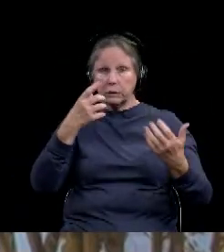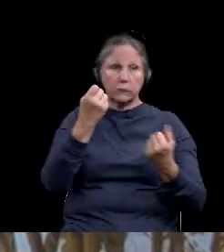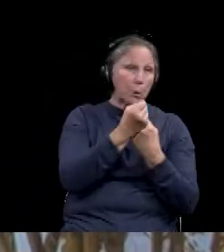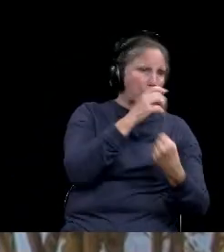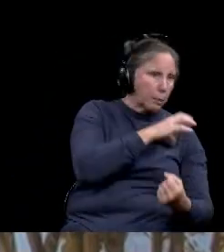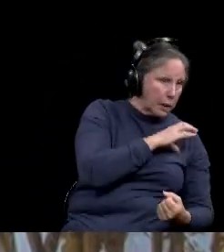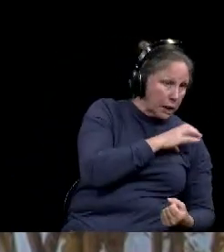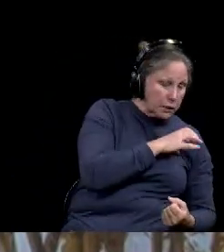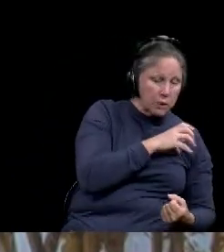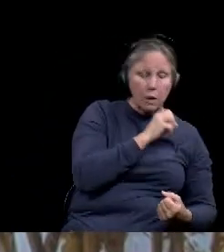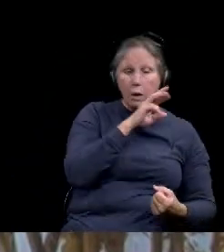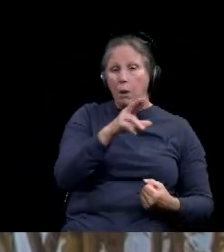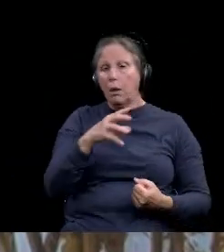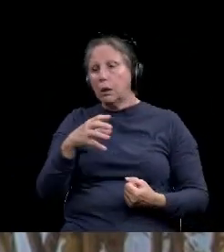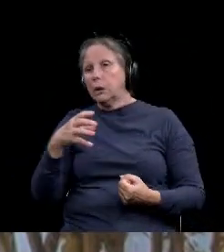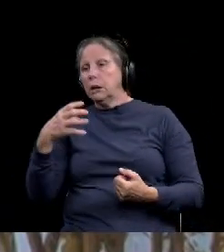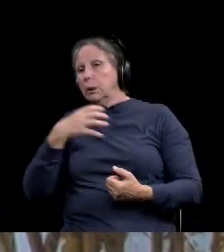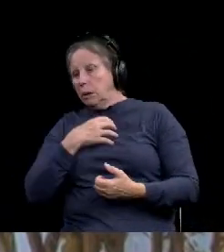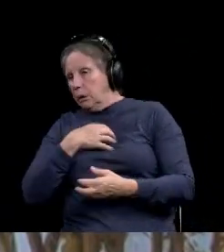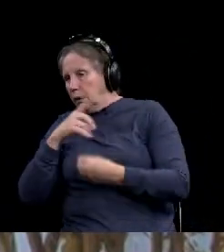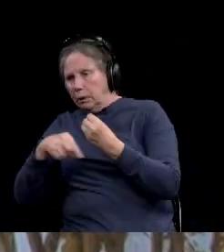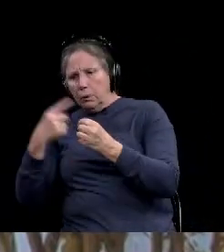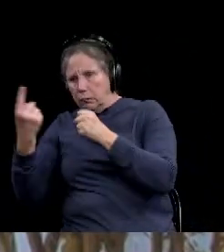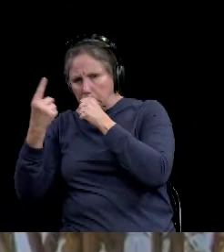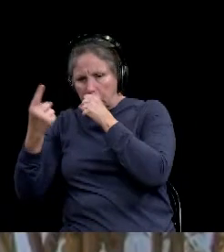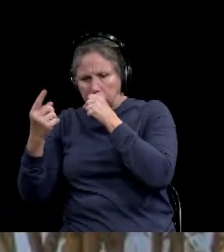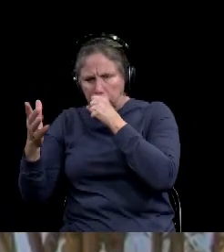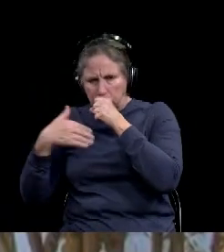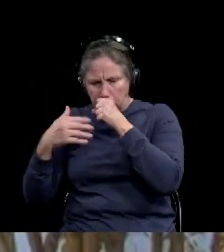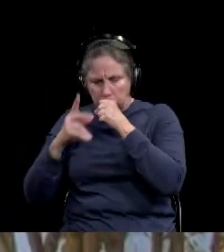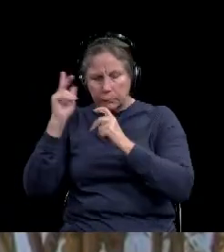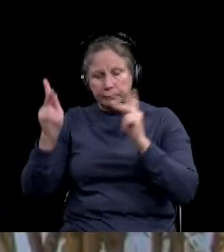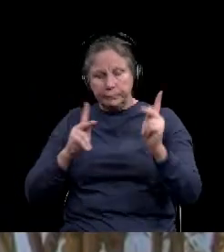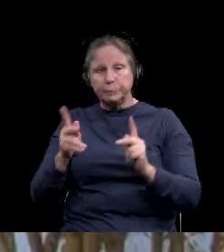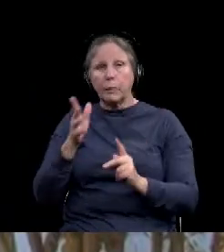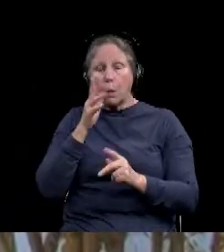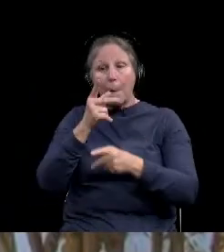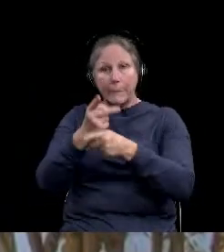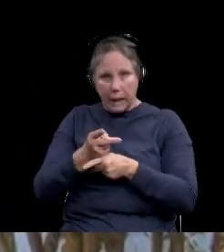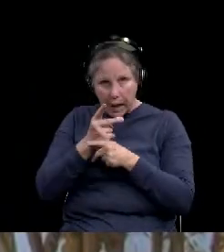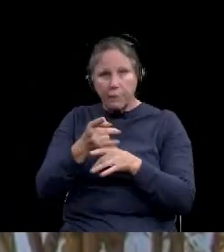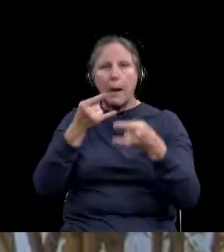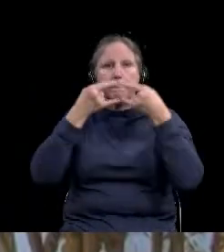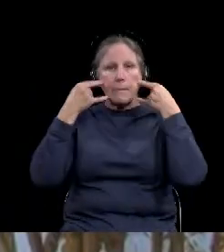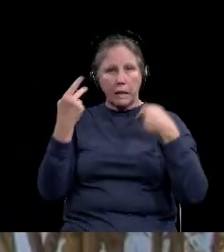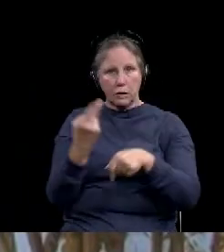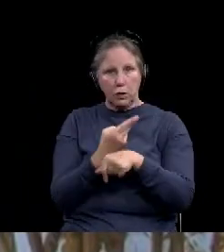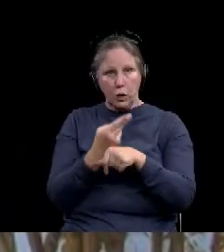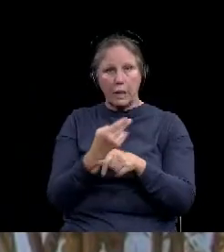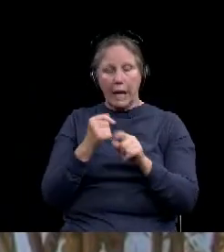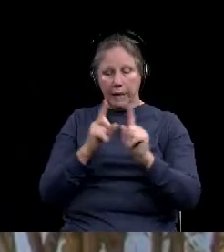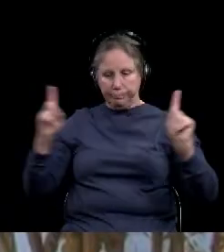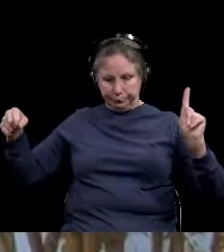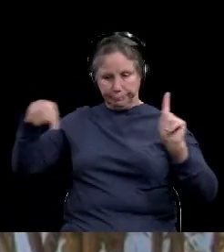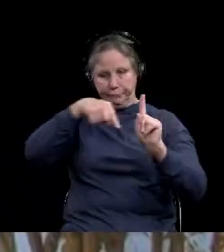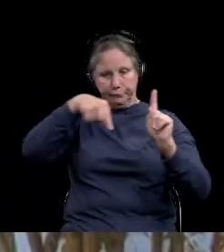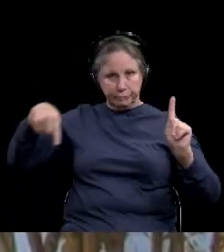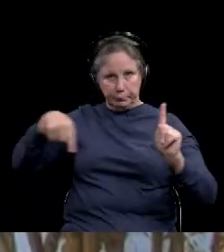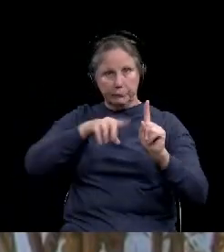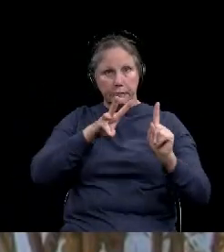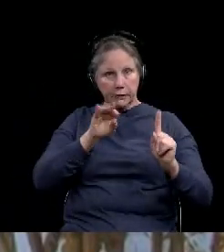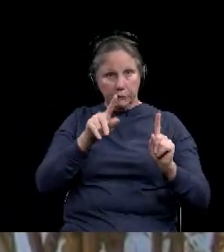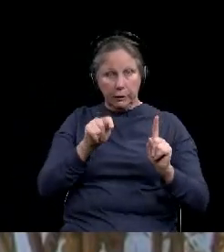or it is a protest or whatever it is that people will be careful and wear their masks and stay, stay away from each other.